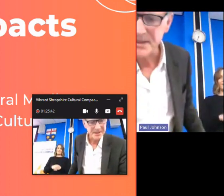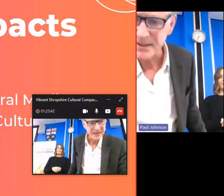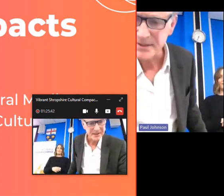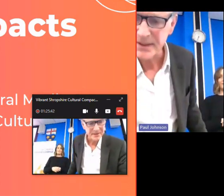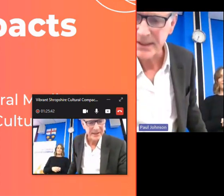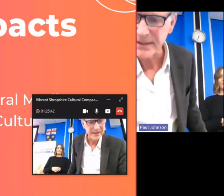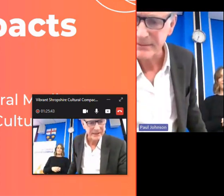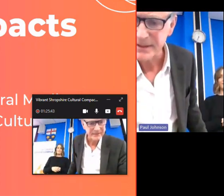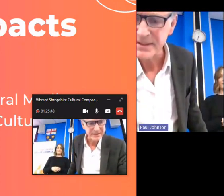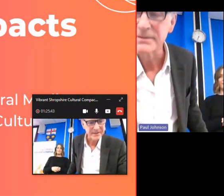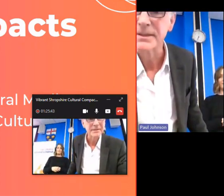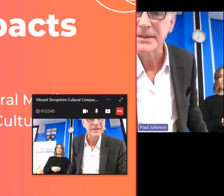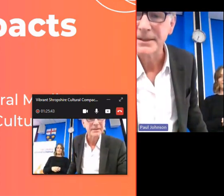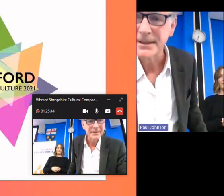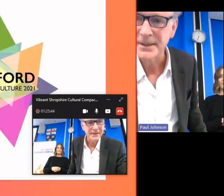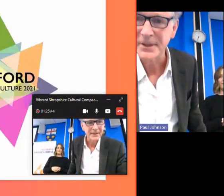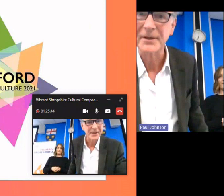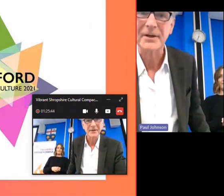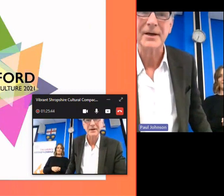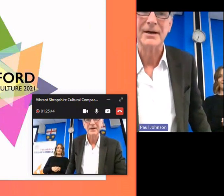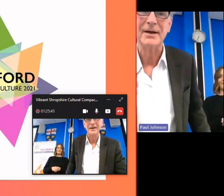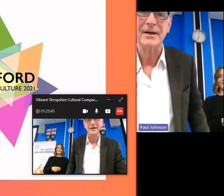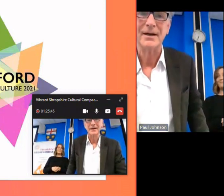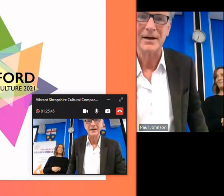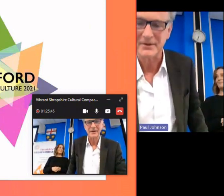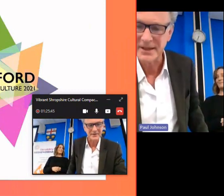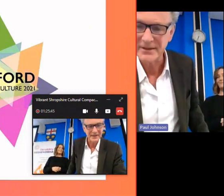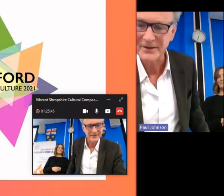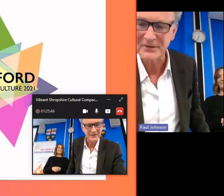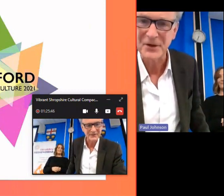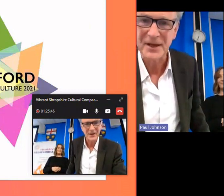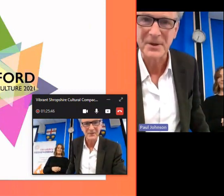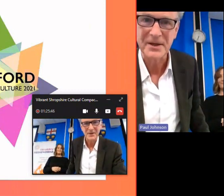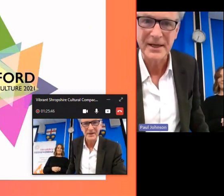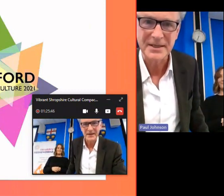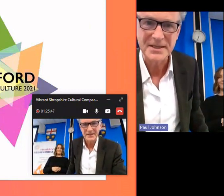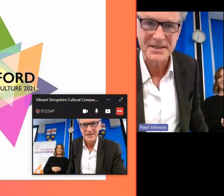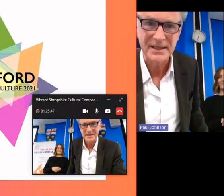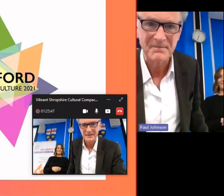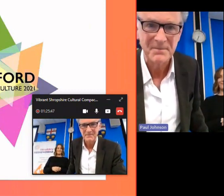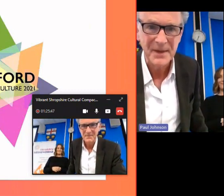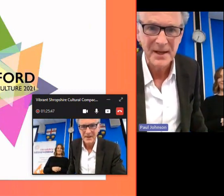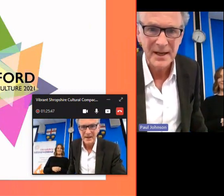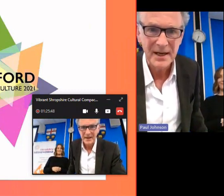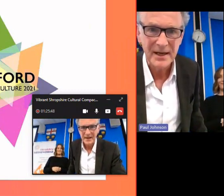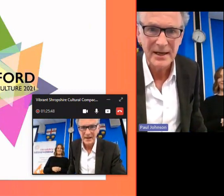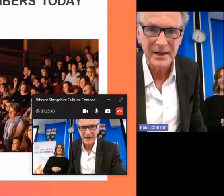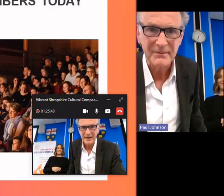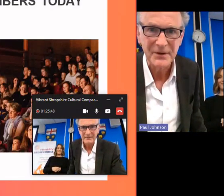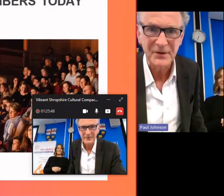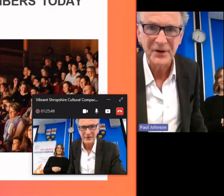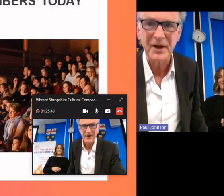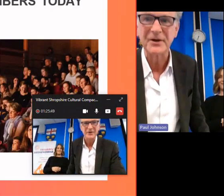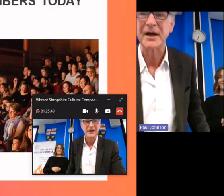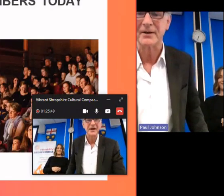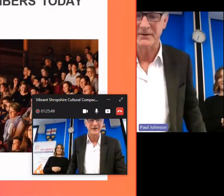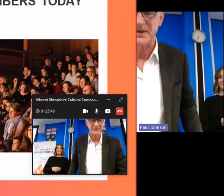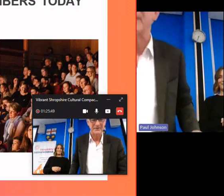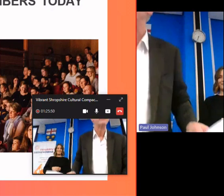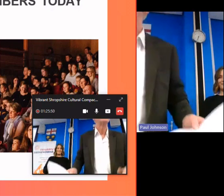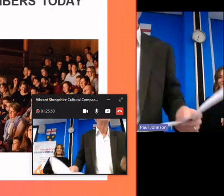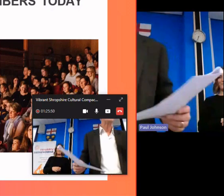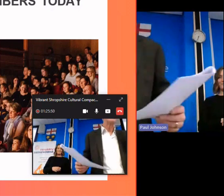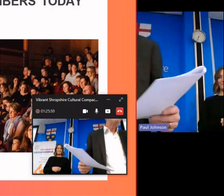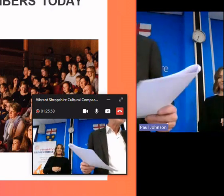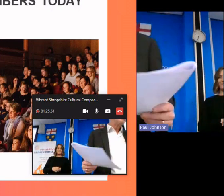could just uh do i just do here we go okay i've got that one let's um uh move on okay